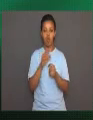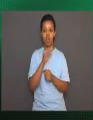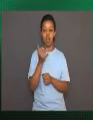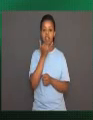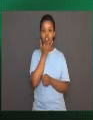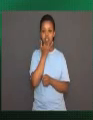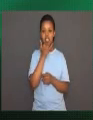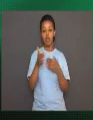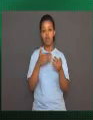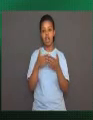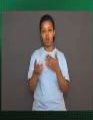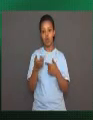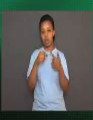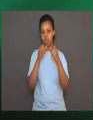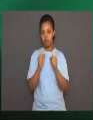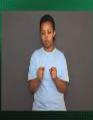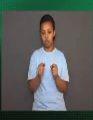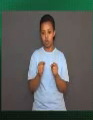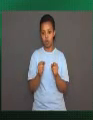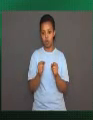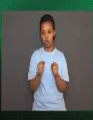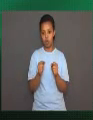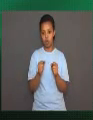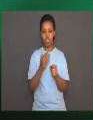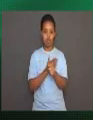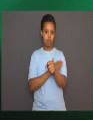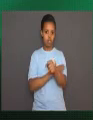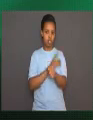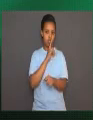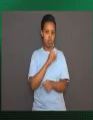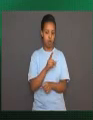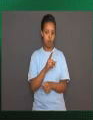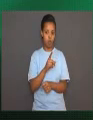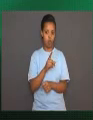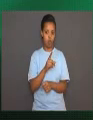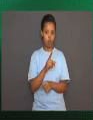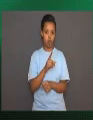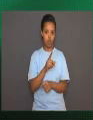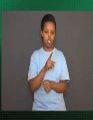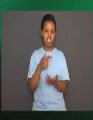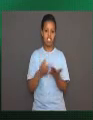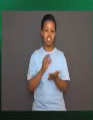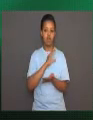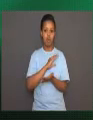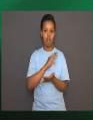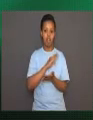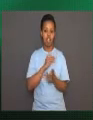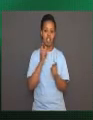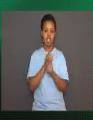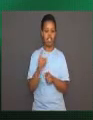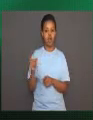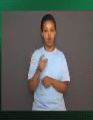simply brings about an improvement in the effectiveness of the behavior pattern.